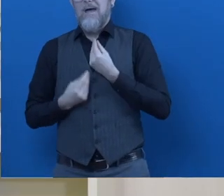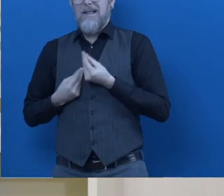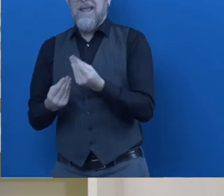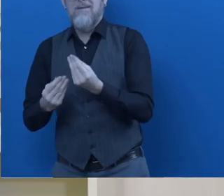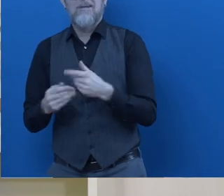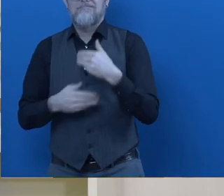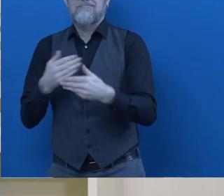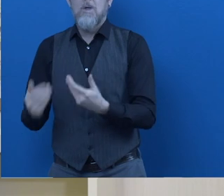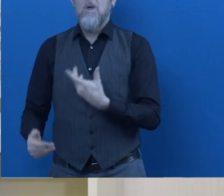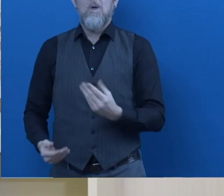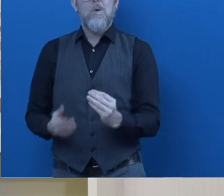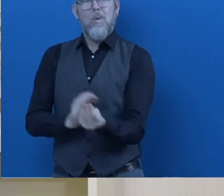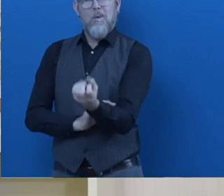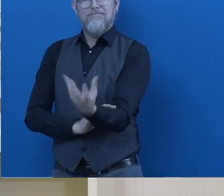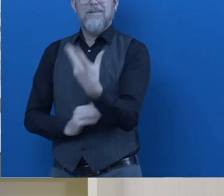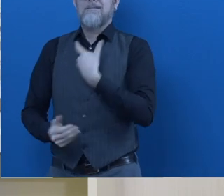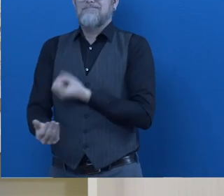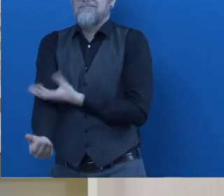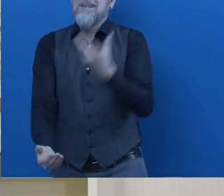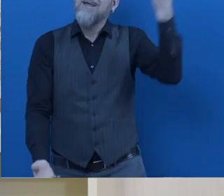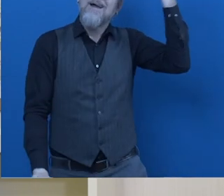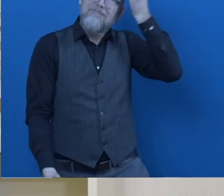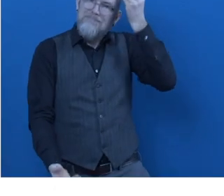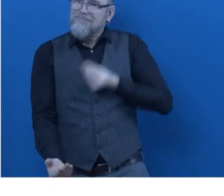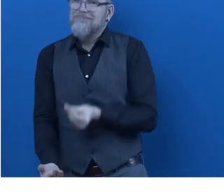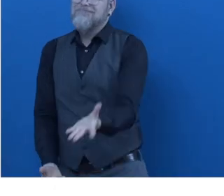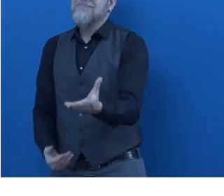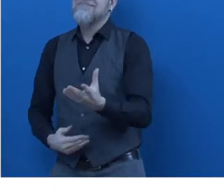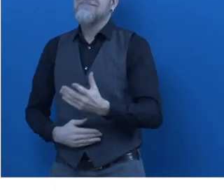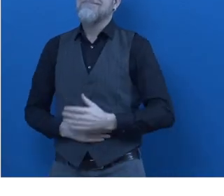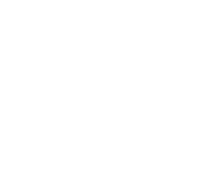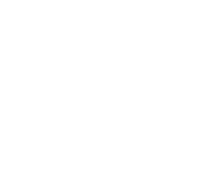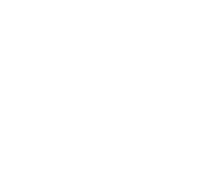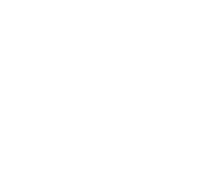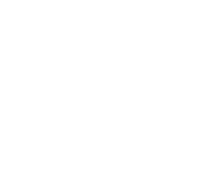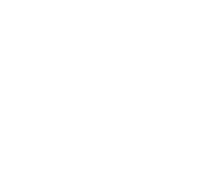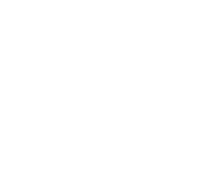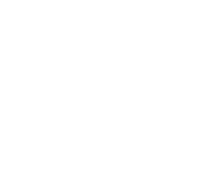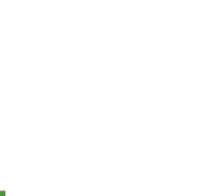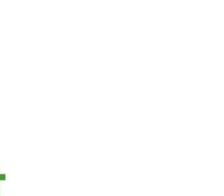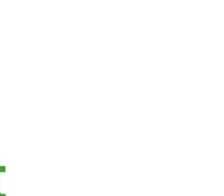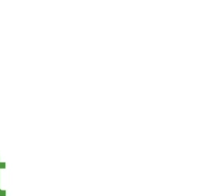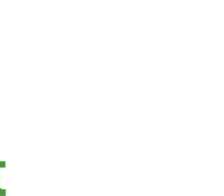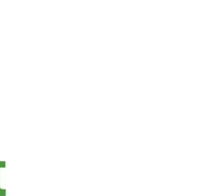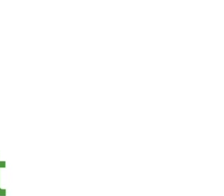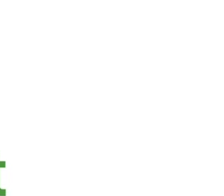inspire and get inspired. CARRIER. Zero Project. For a world without without barriers.